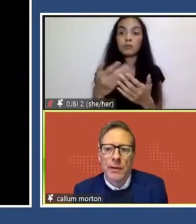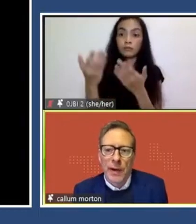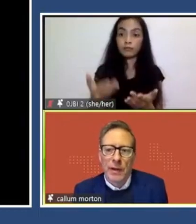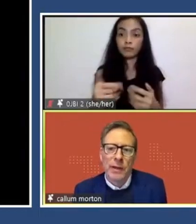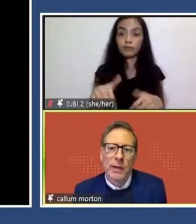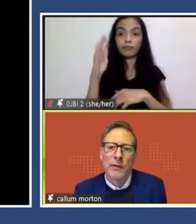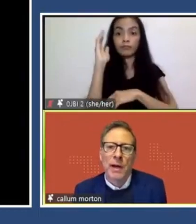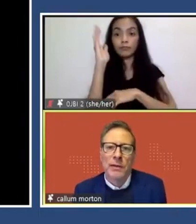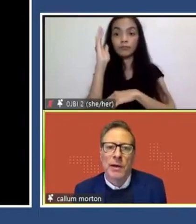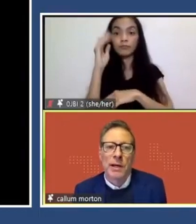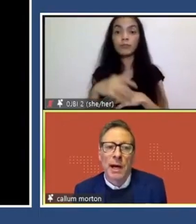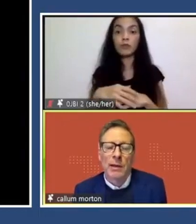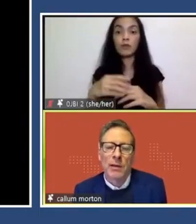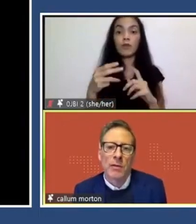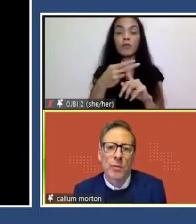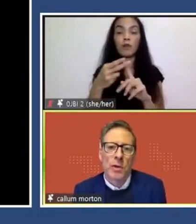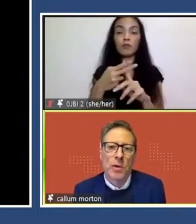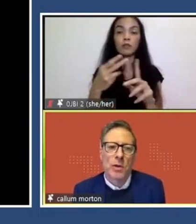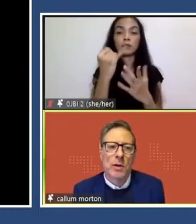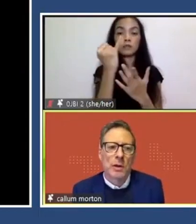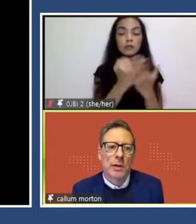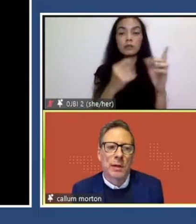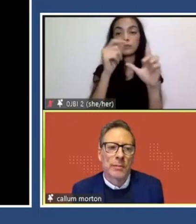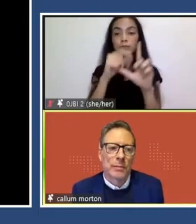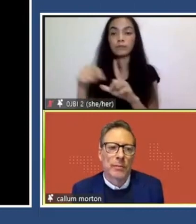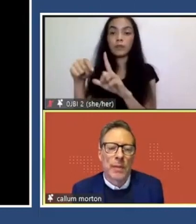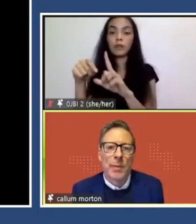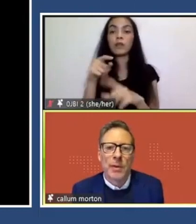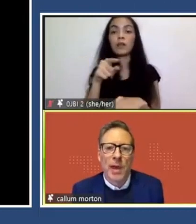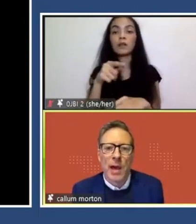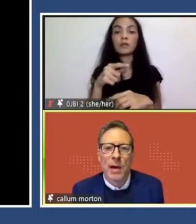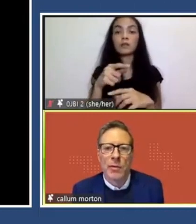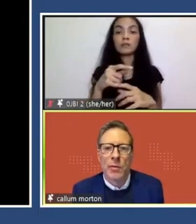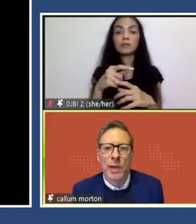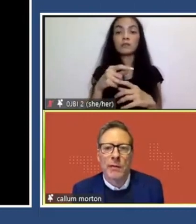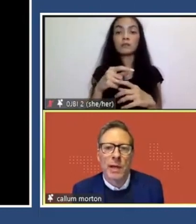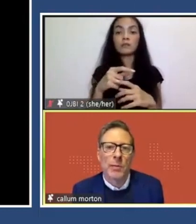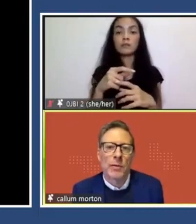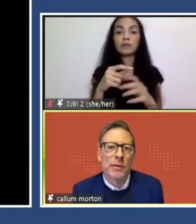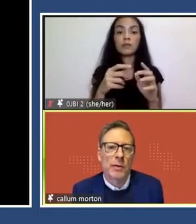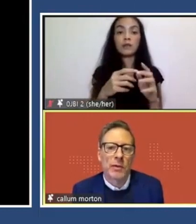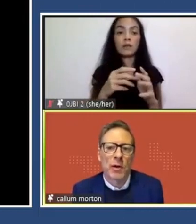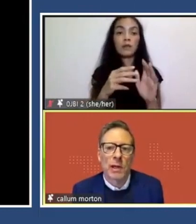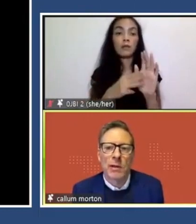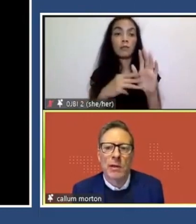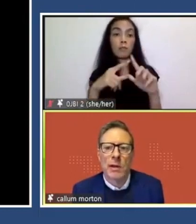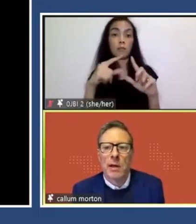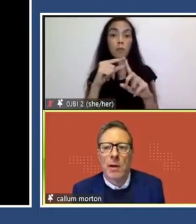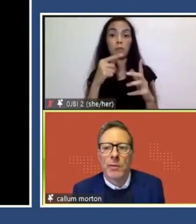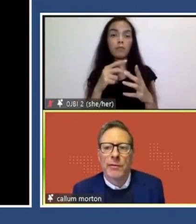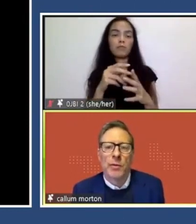In the Faculty of Art Design and Architecture in which MAP is housed, we have a number of Indigenous